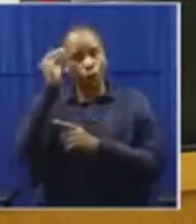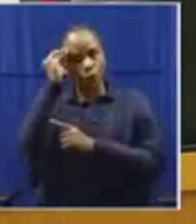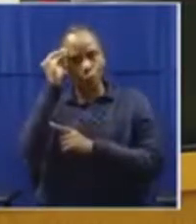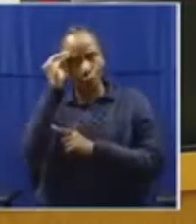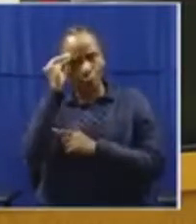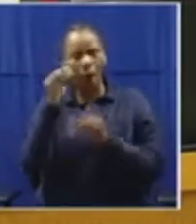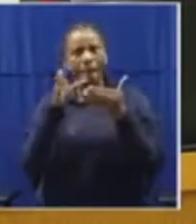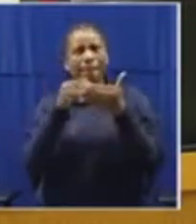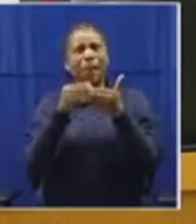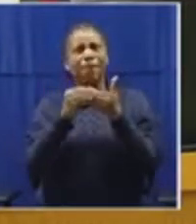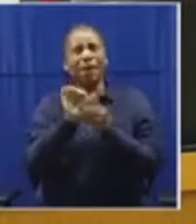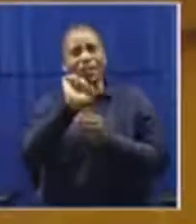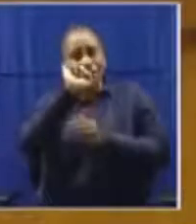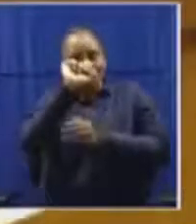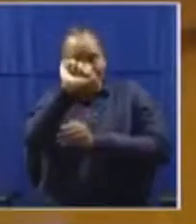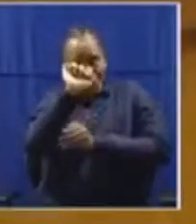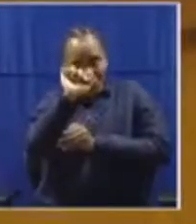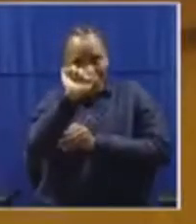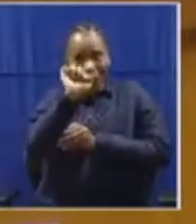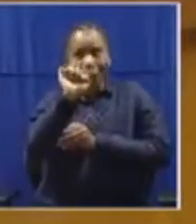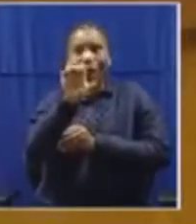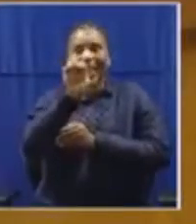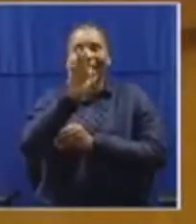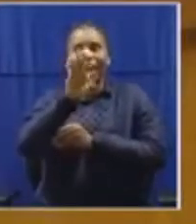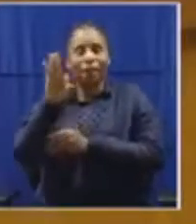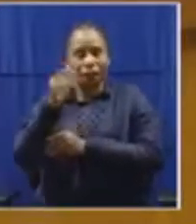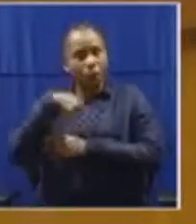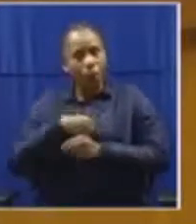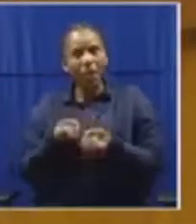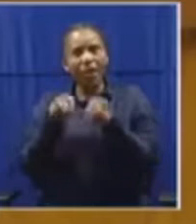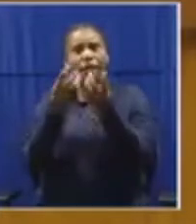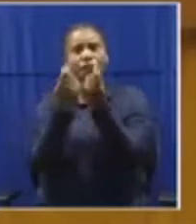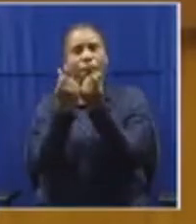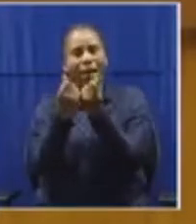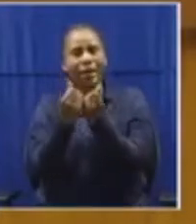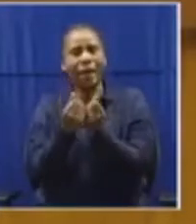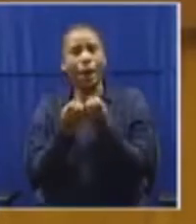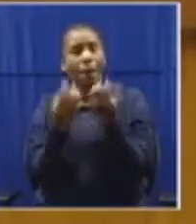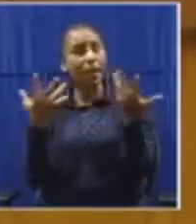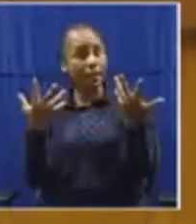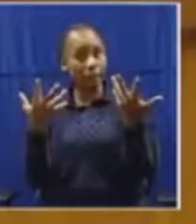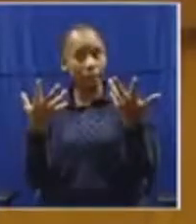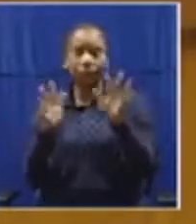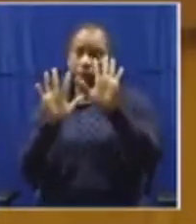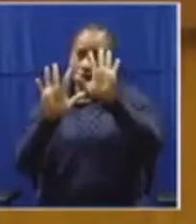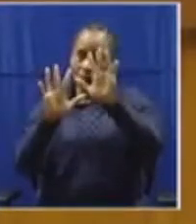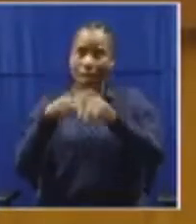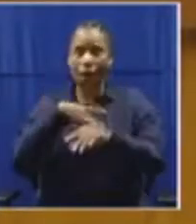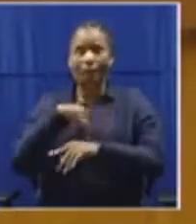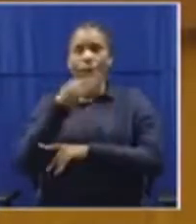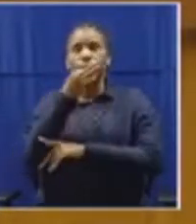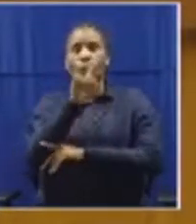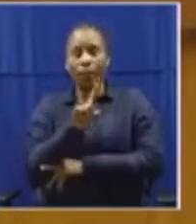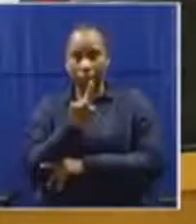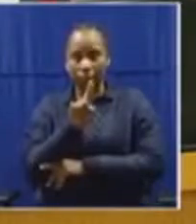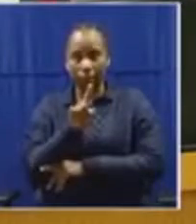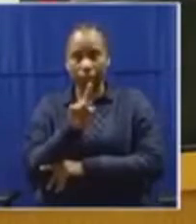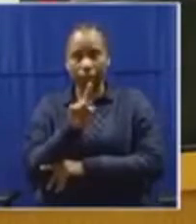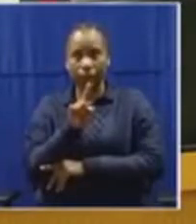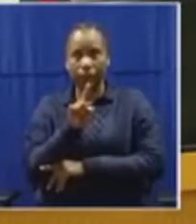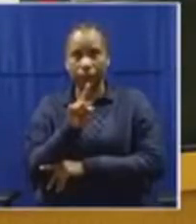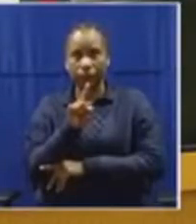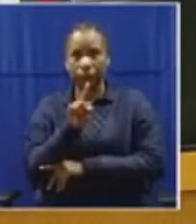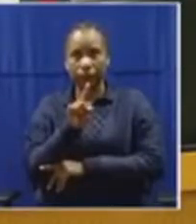members of your EFL we gave money to? Now, let me say, let me say,